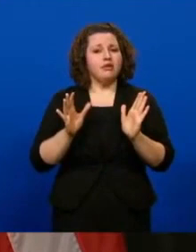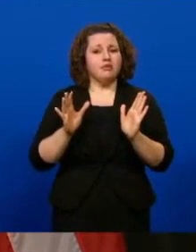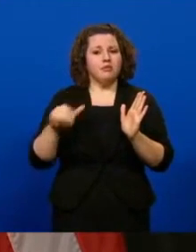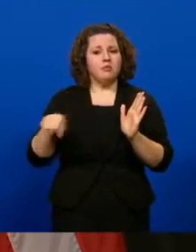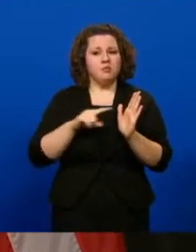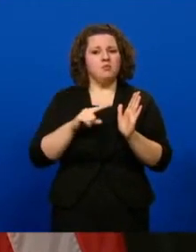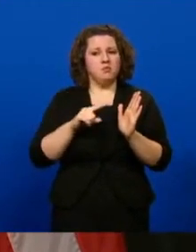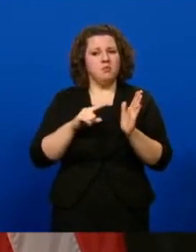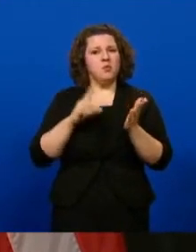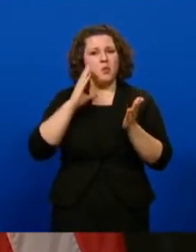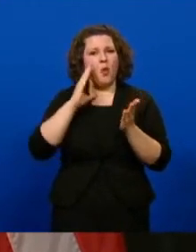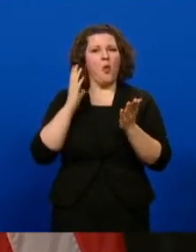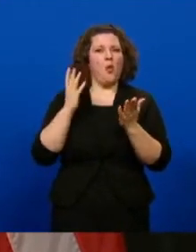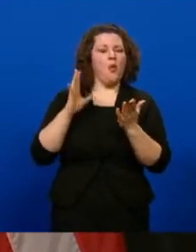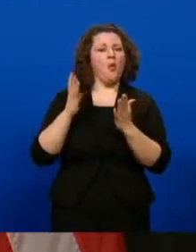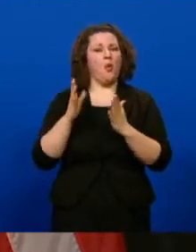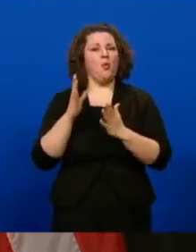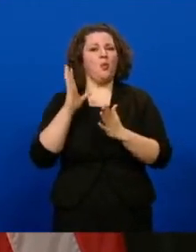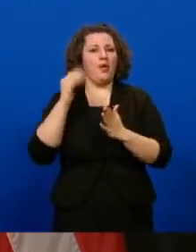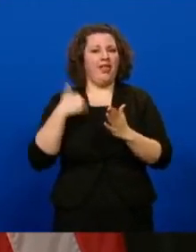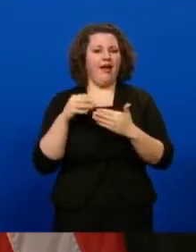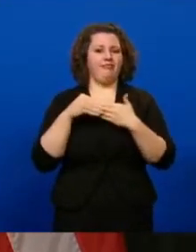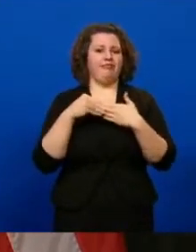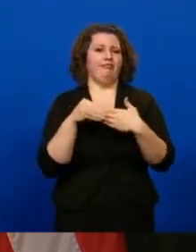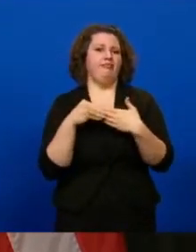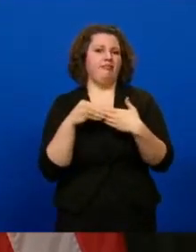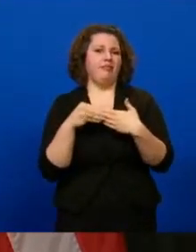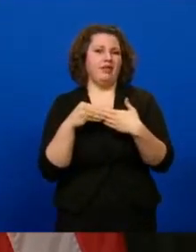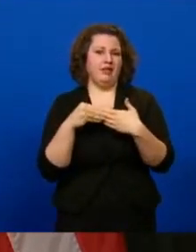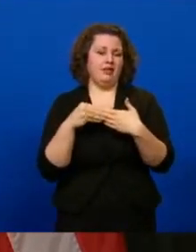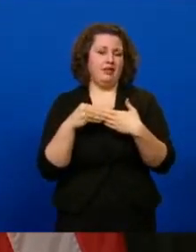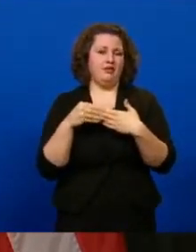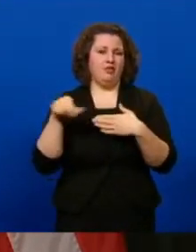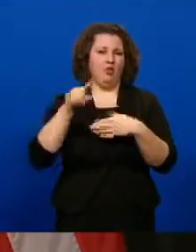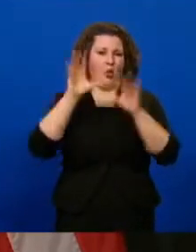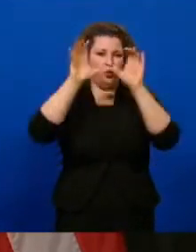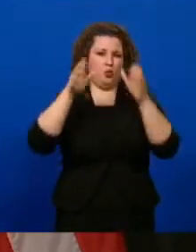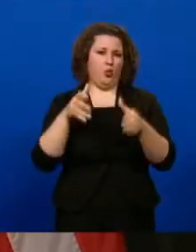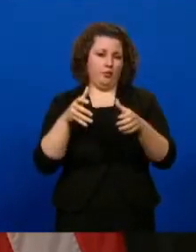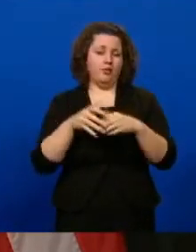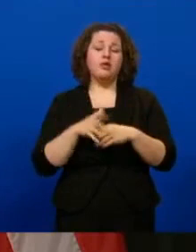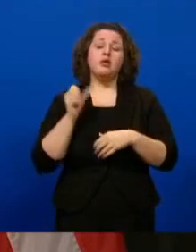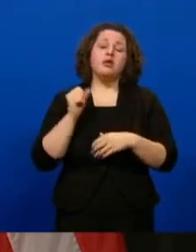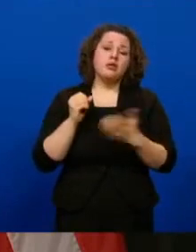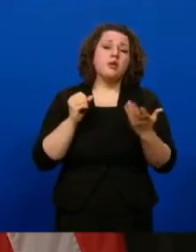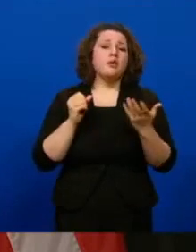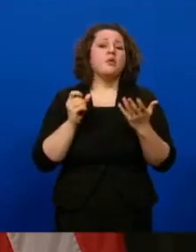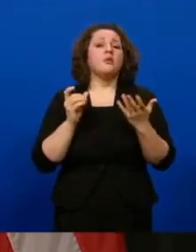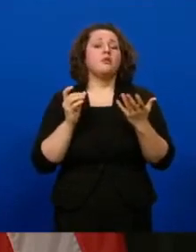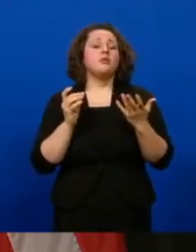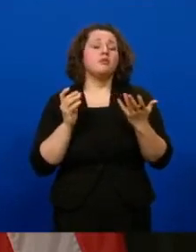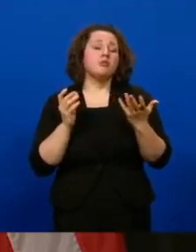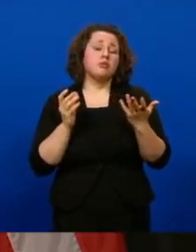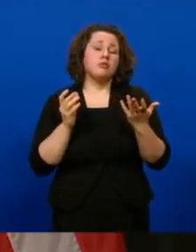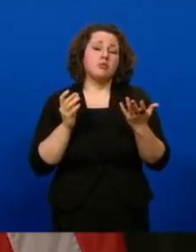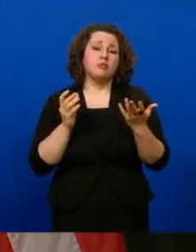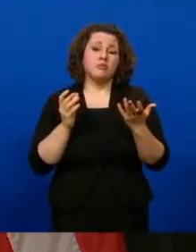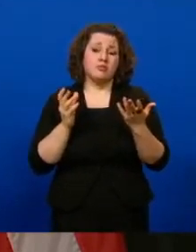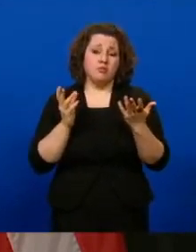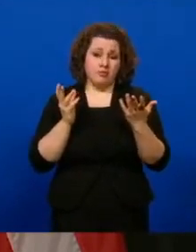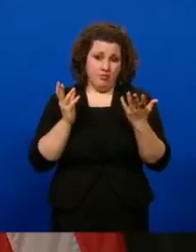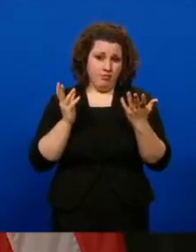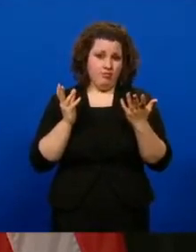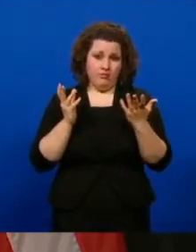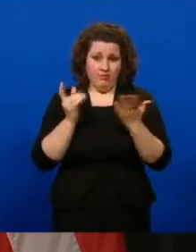will be some flexibility within those tiers when they're allocating the vaccine. So we'll continue to, through the